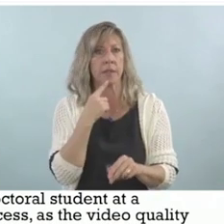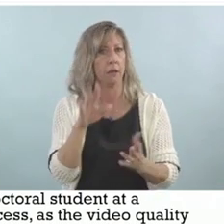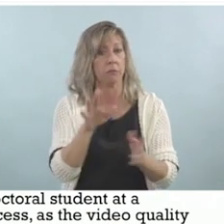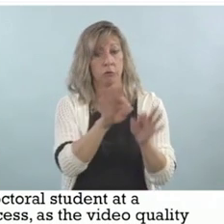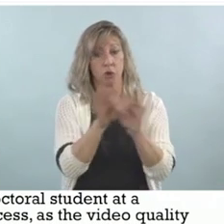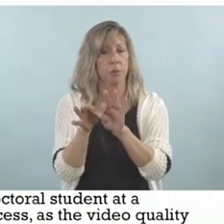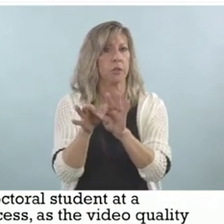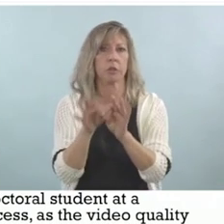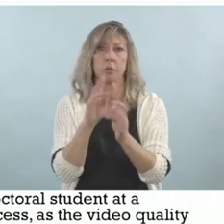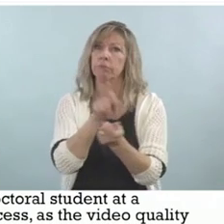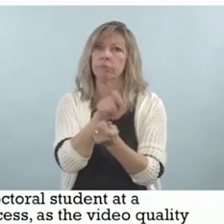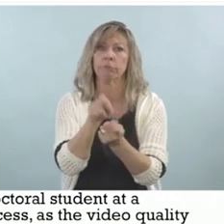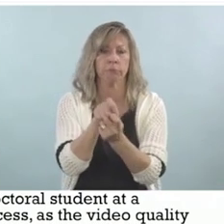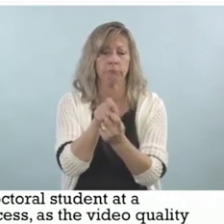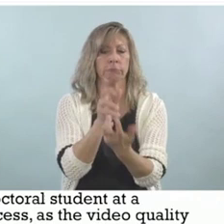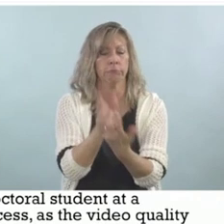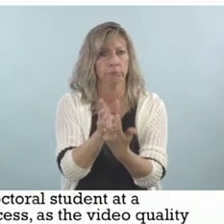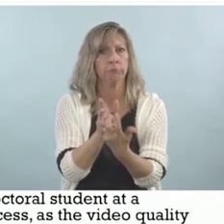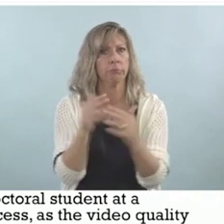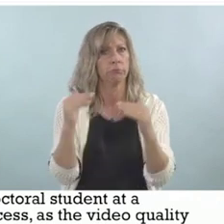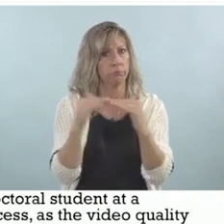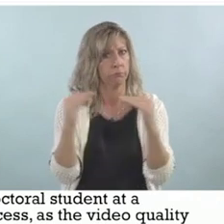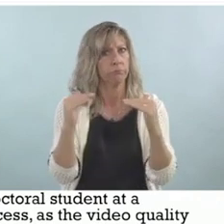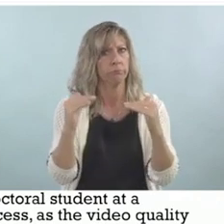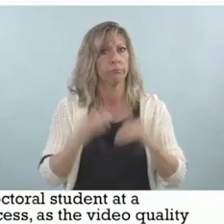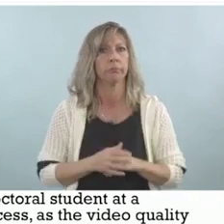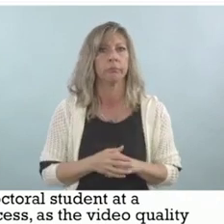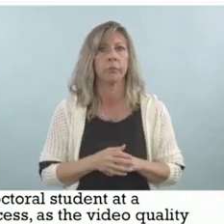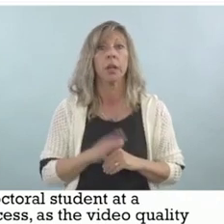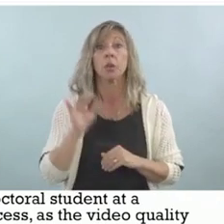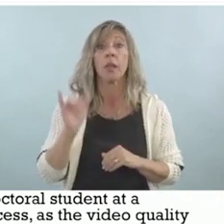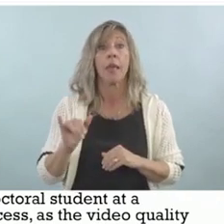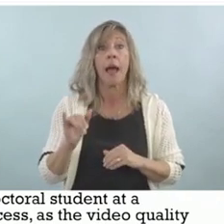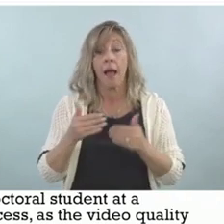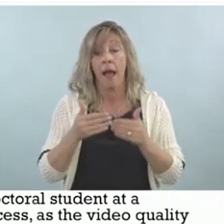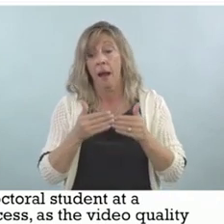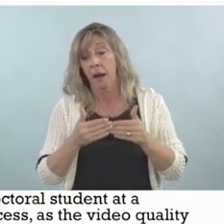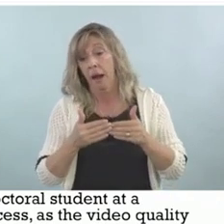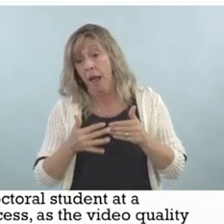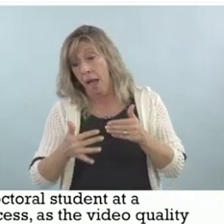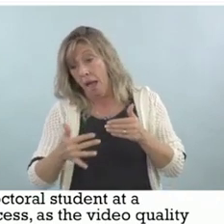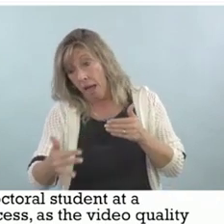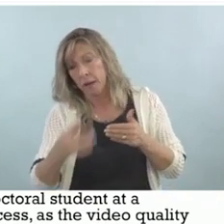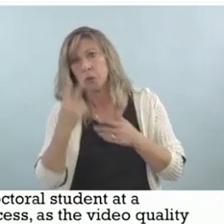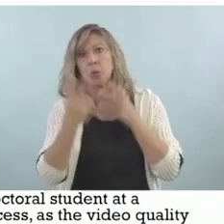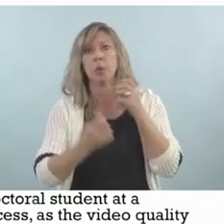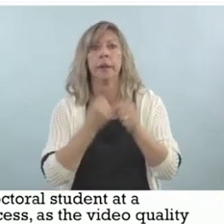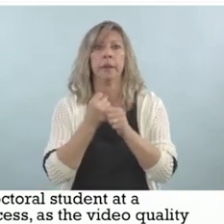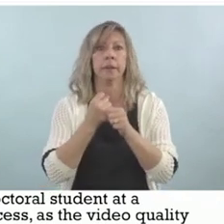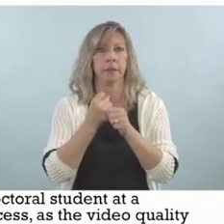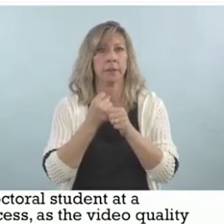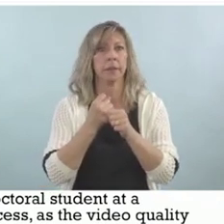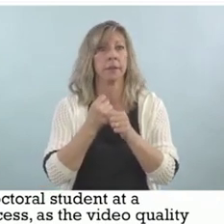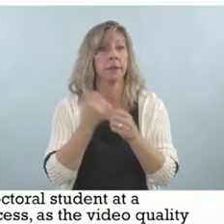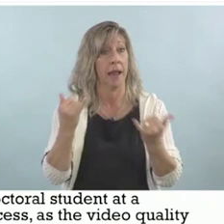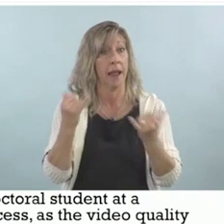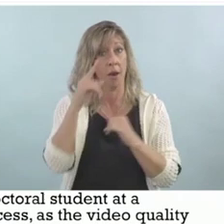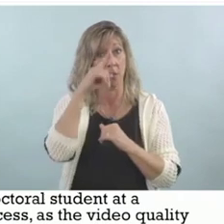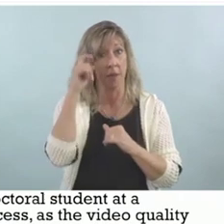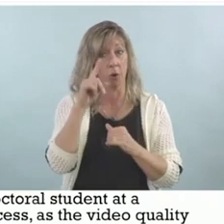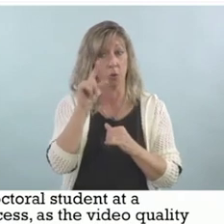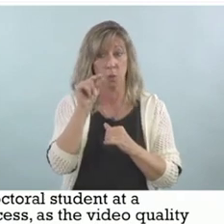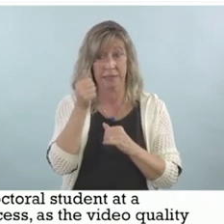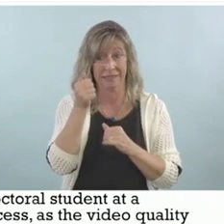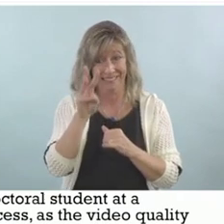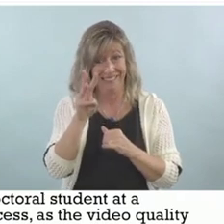So finally, that brought us two years later to the summer of 2016, and I still wasn't quite ready to deploy them.